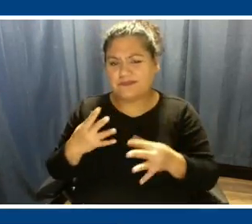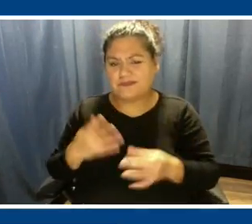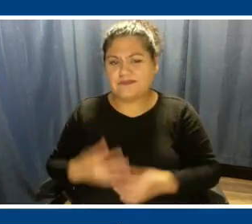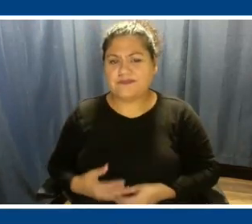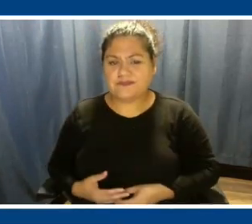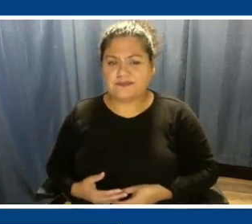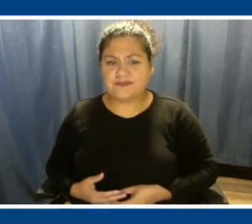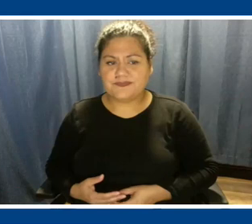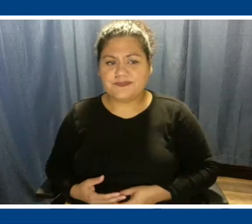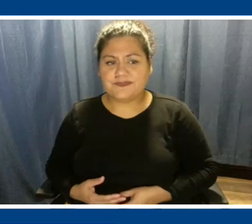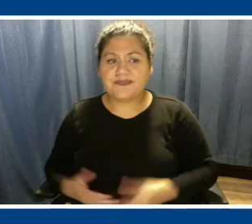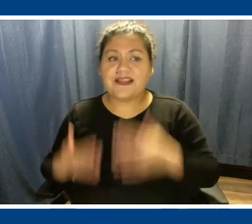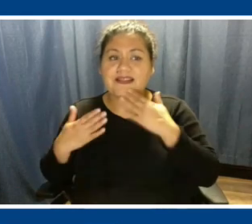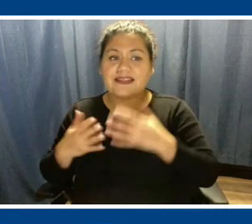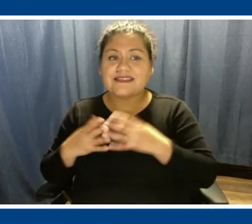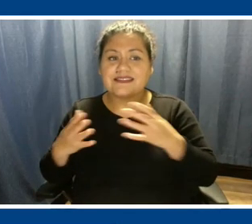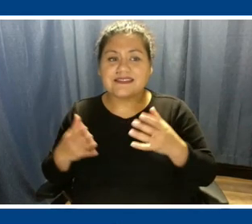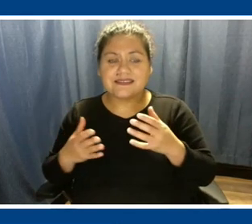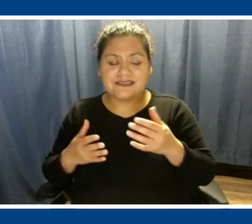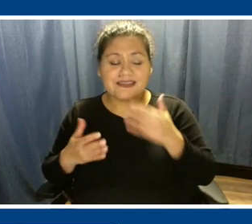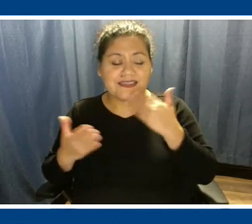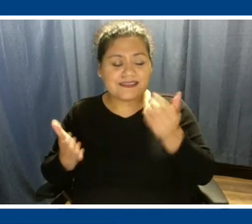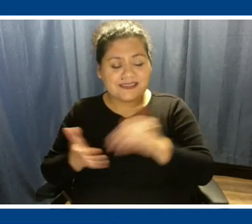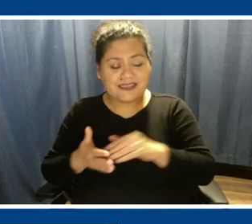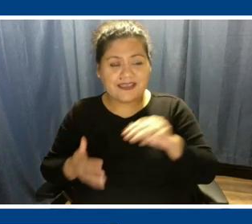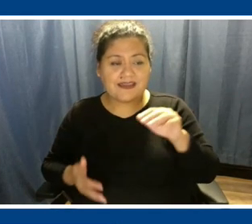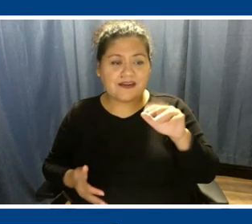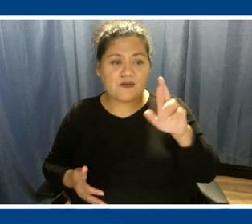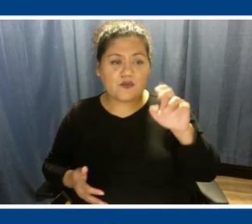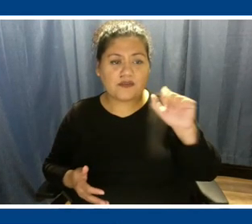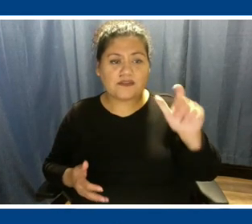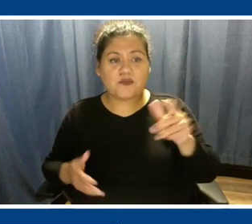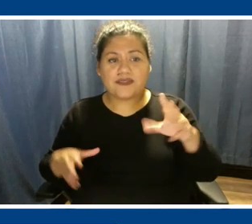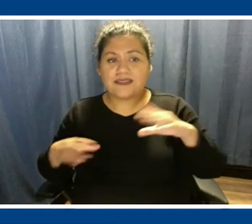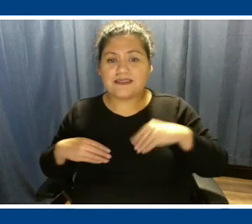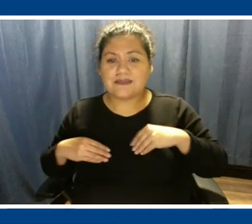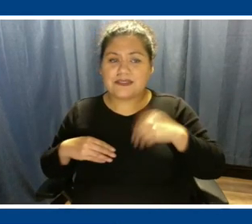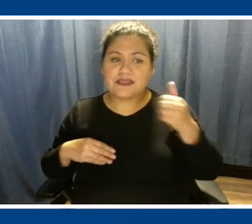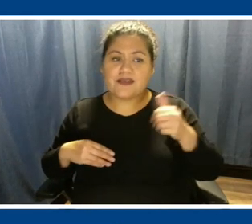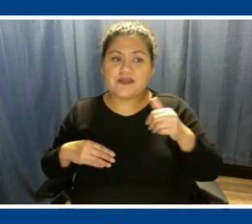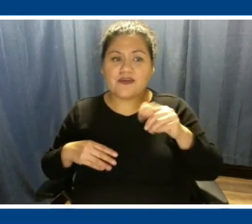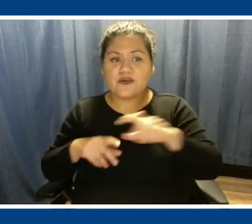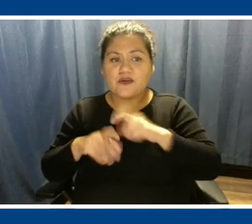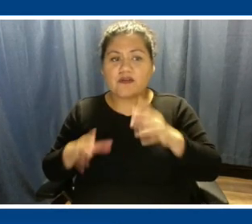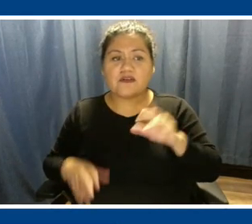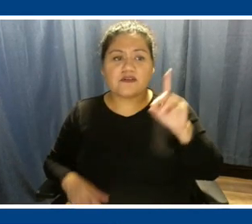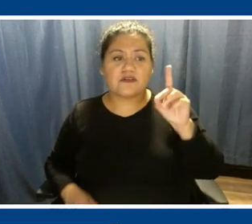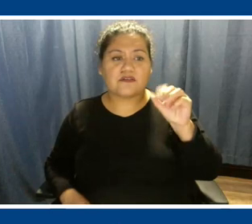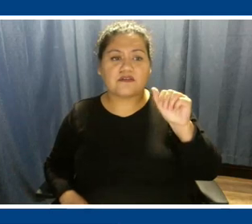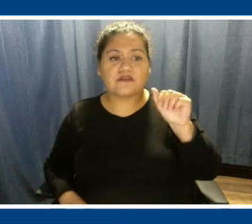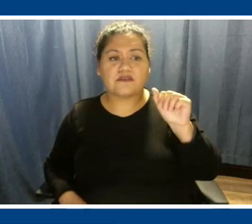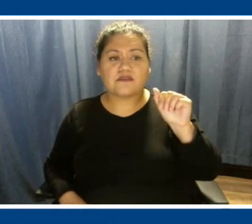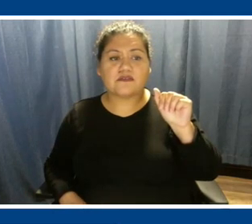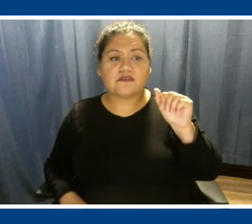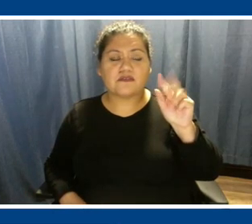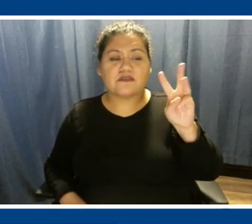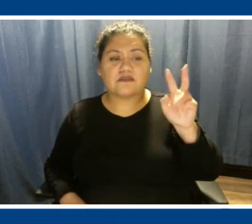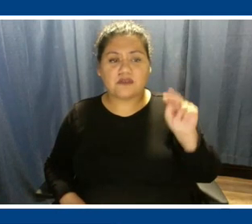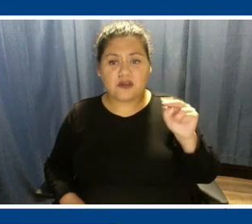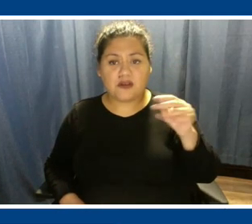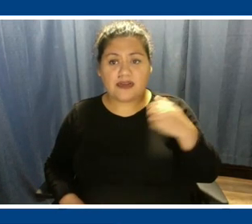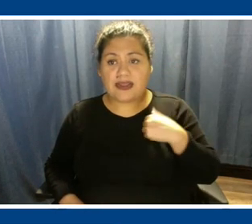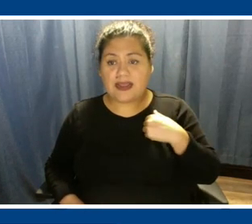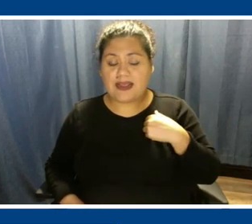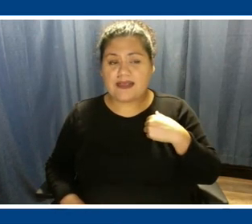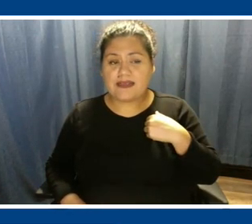Thanks again, Russell. We're going to go ahead and take another live caller. Don has a question that's a little related to the video we just